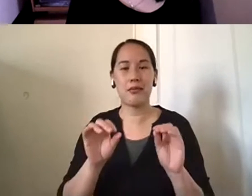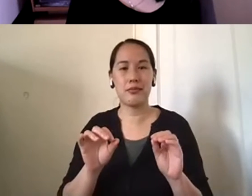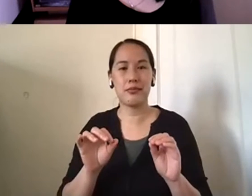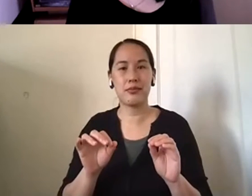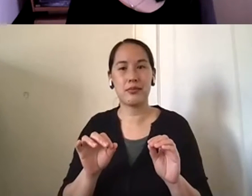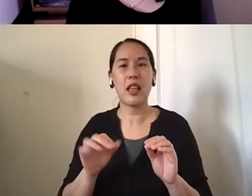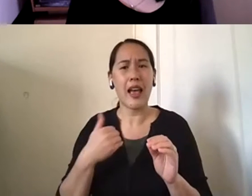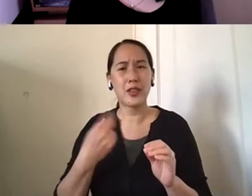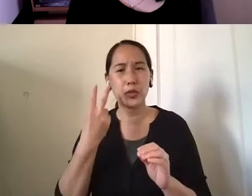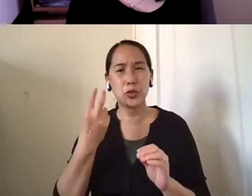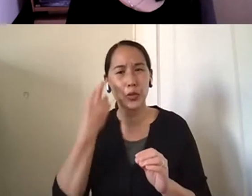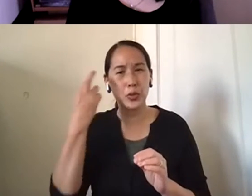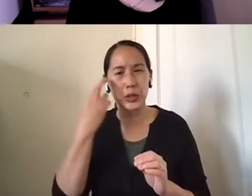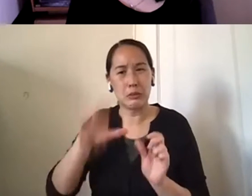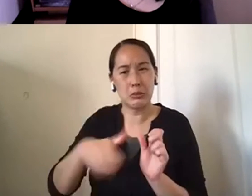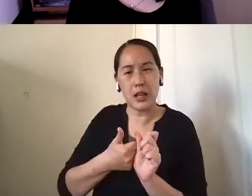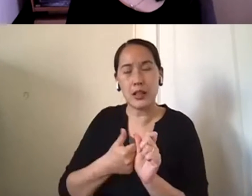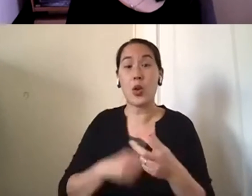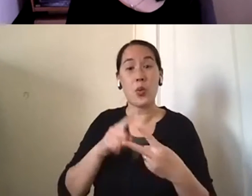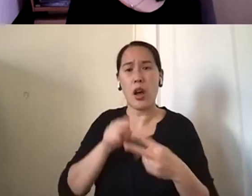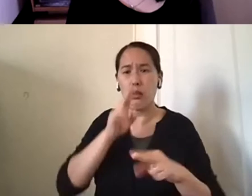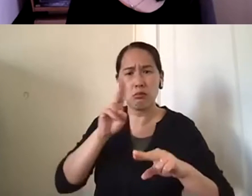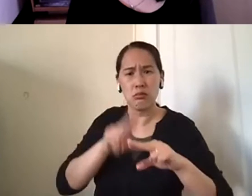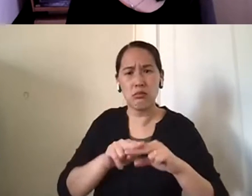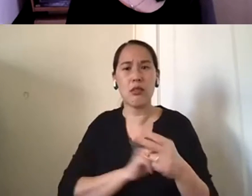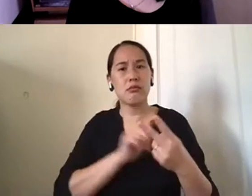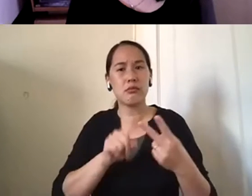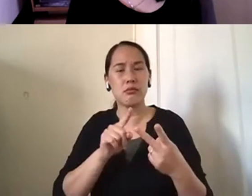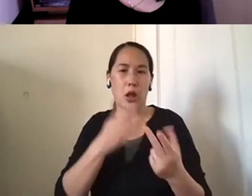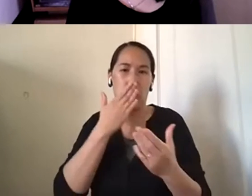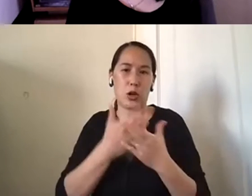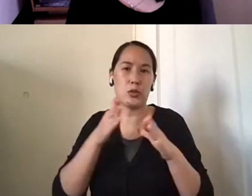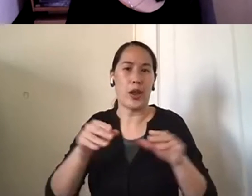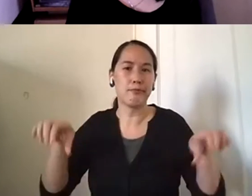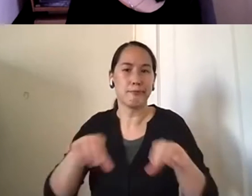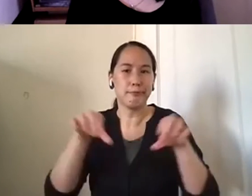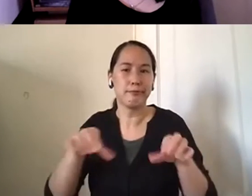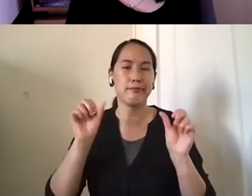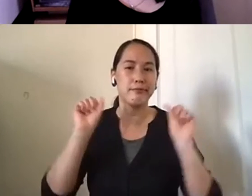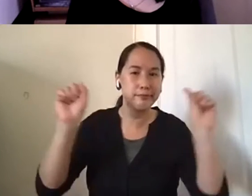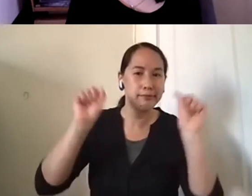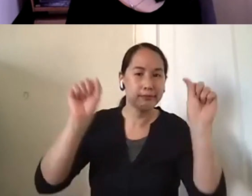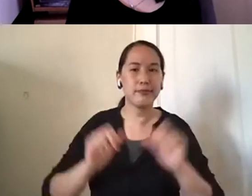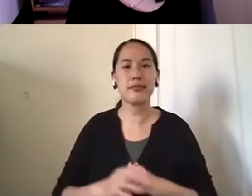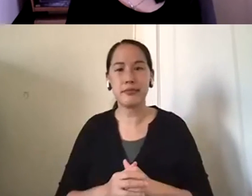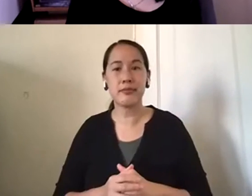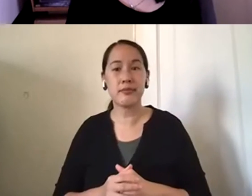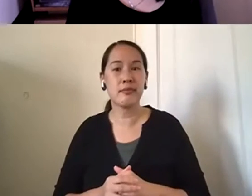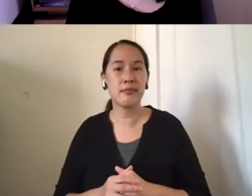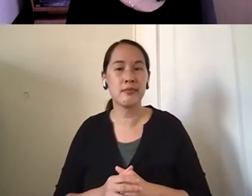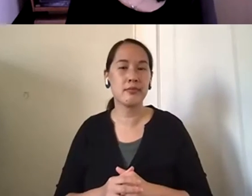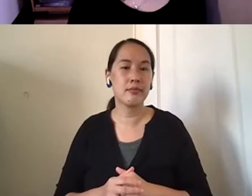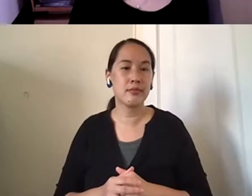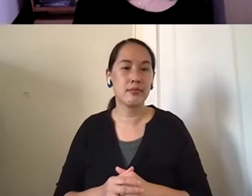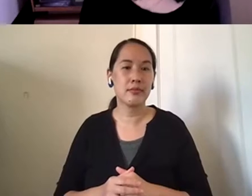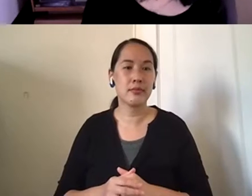two purposes. One, it was really fun and two, it was a good way for him to get physical activity. Um, so yeah. Yeah.